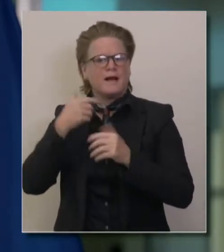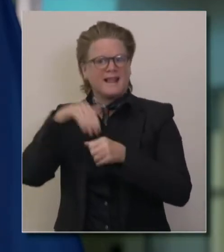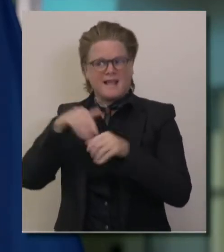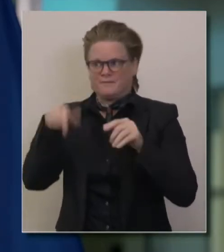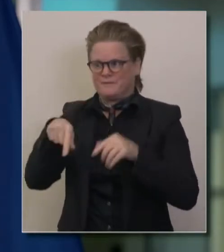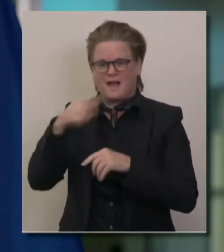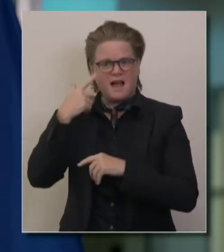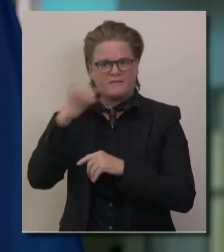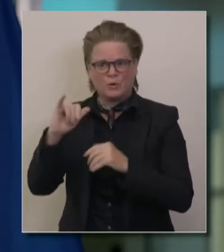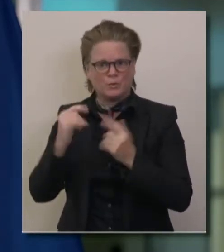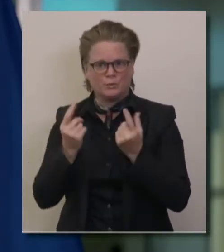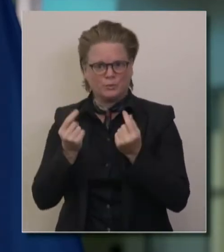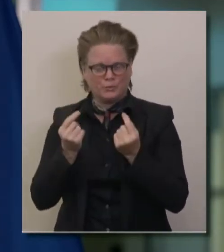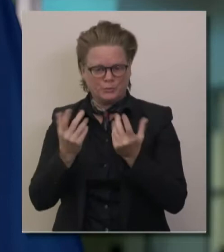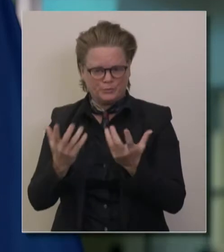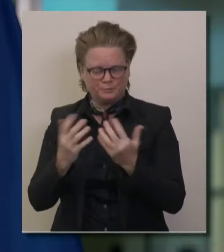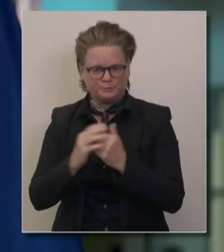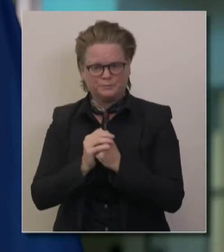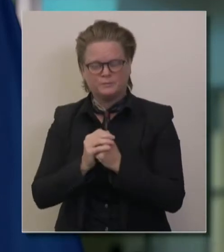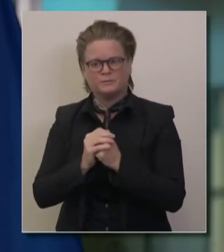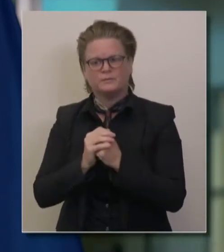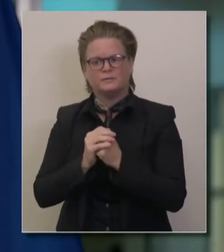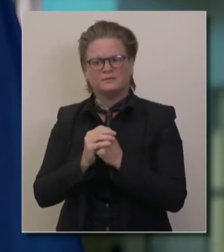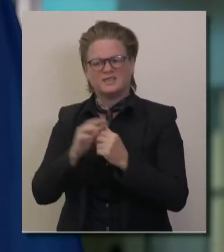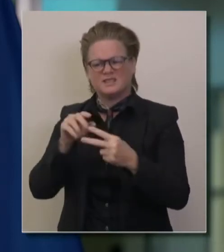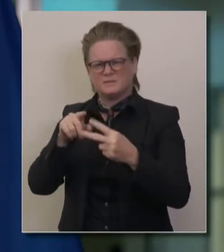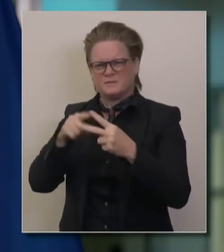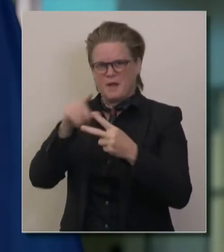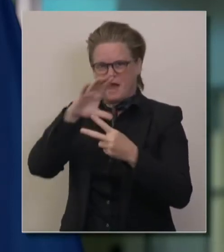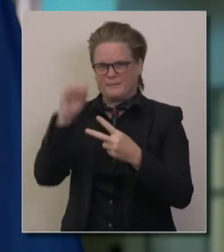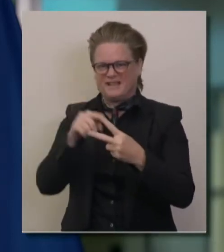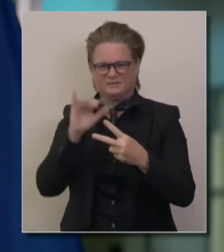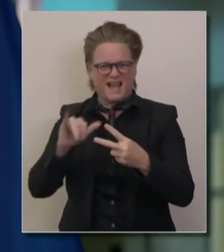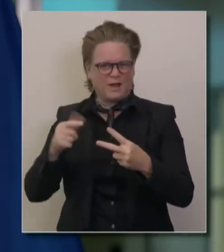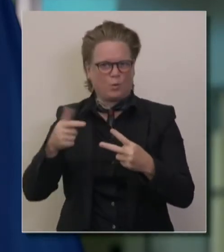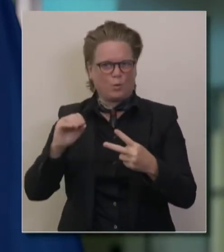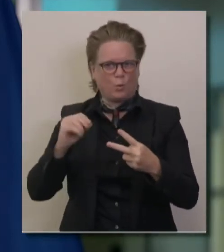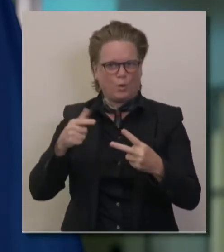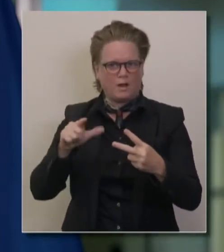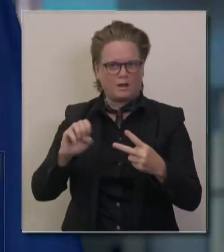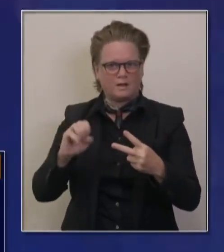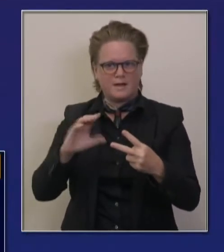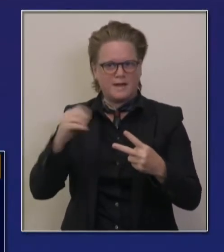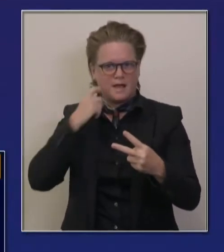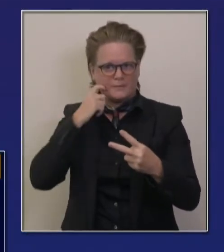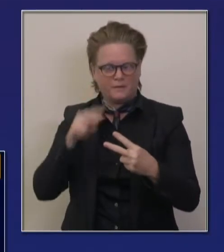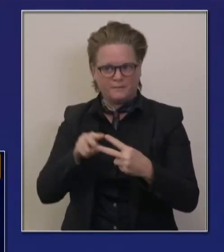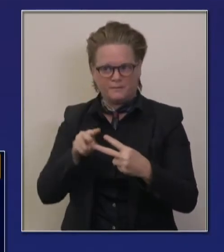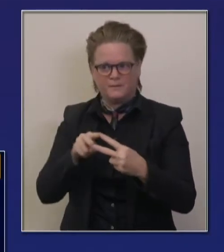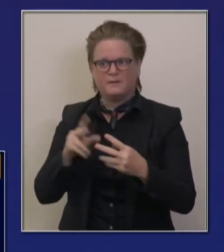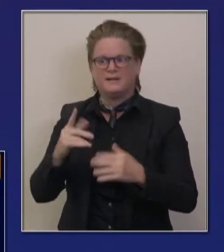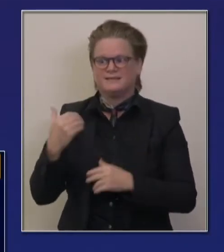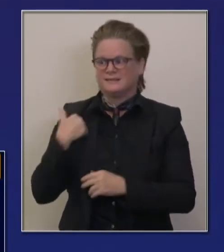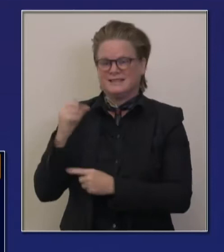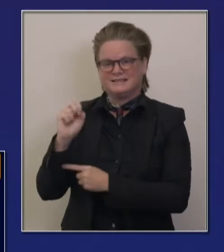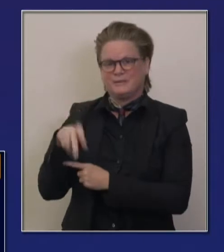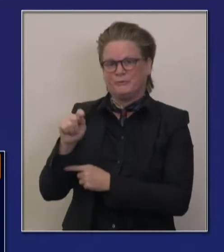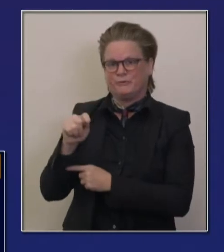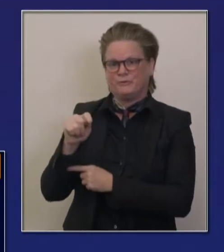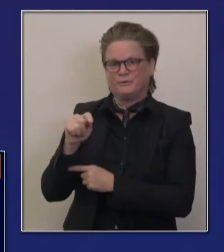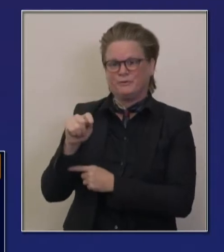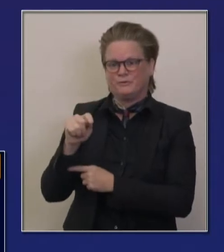with Google and Apple over the course of the last number of months with a pilot program, particularly at our